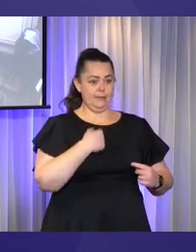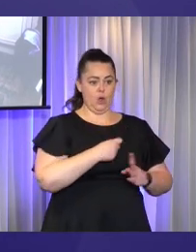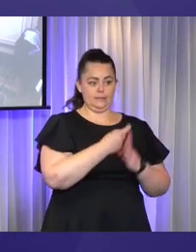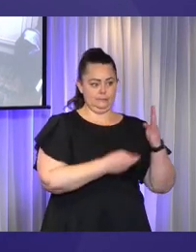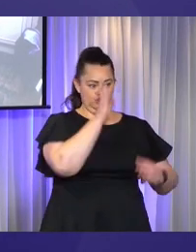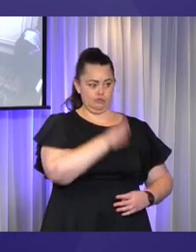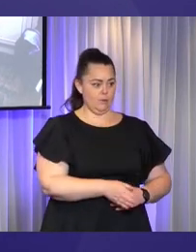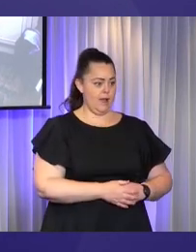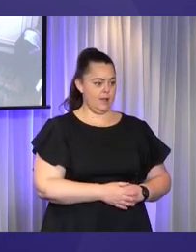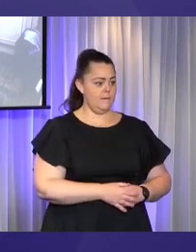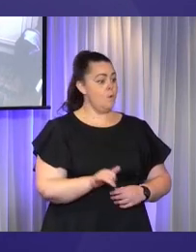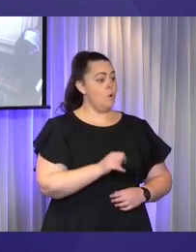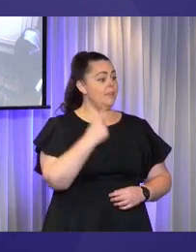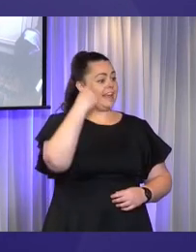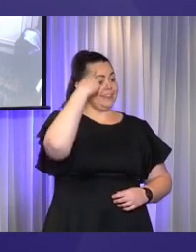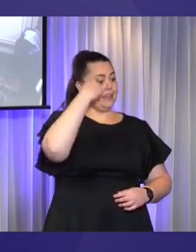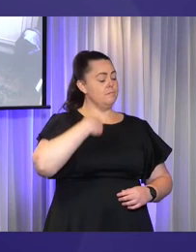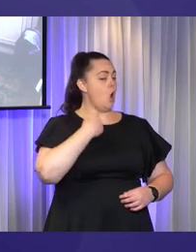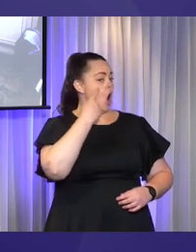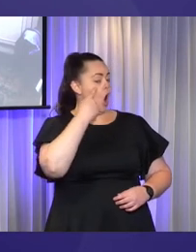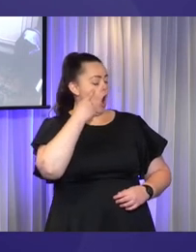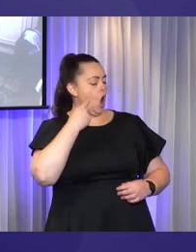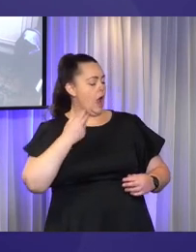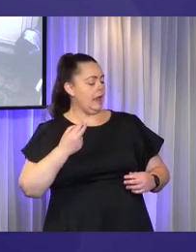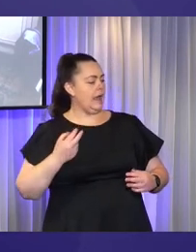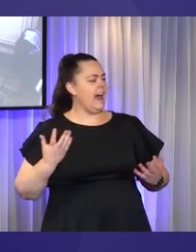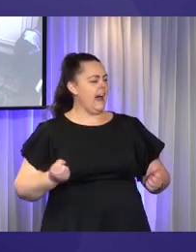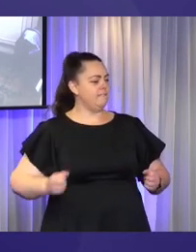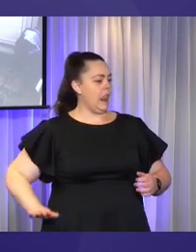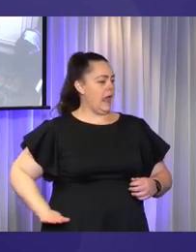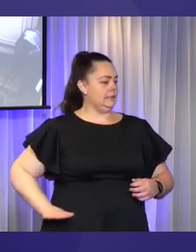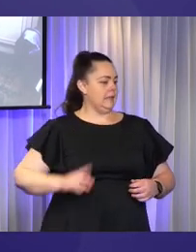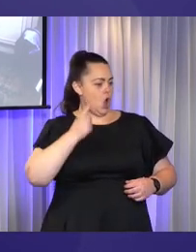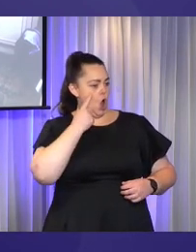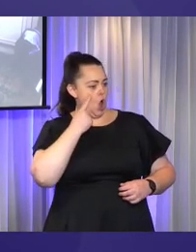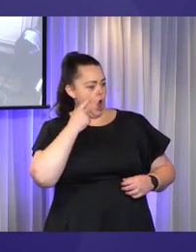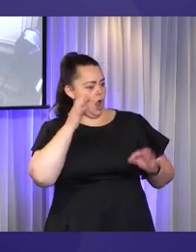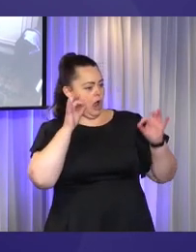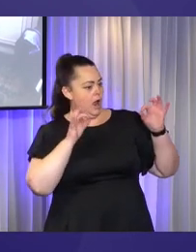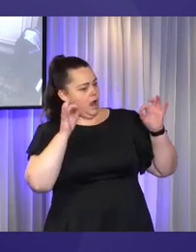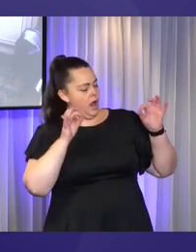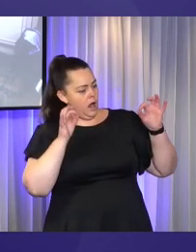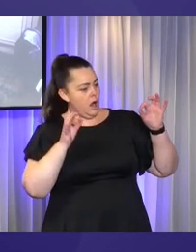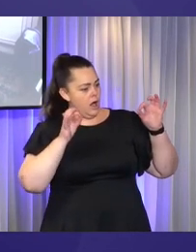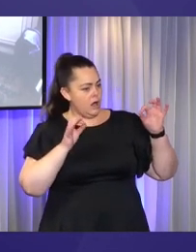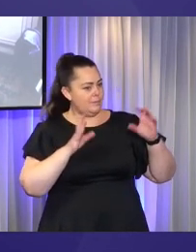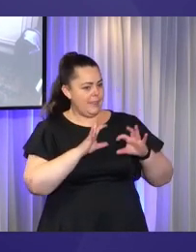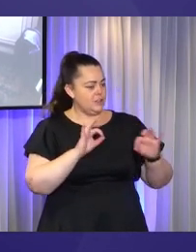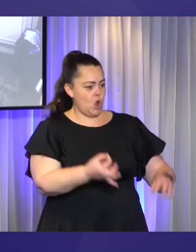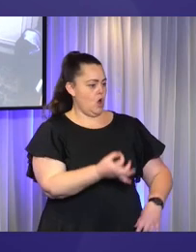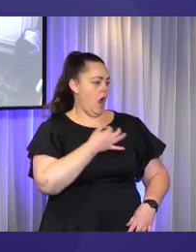without, make the assumption of mistaking my disability for a lazy eye without asking questions and understanding.